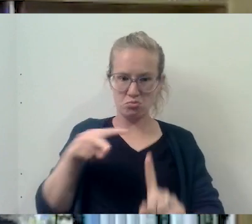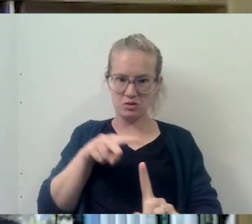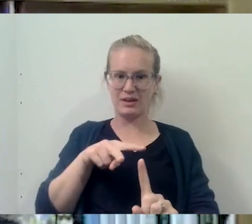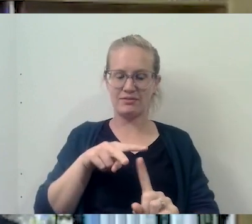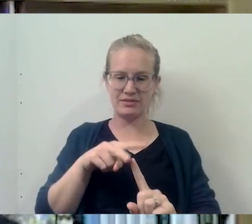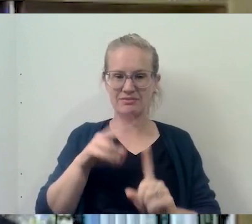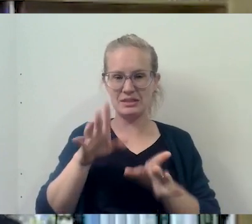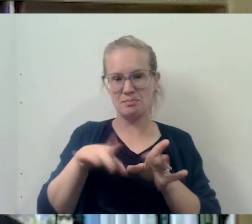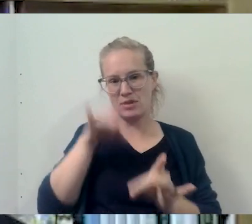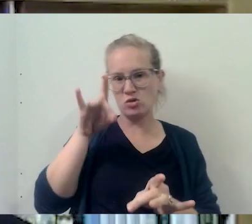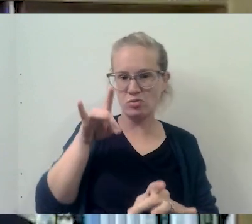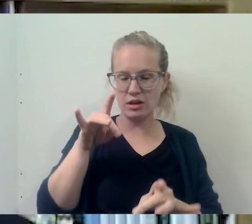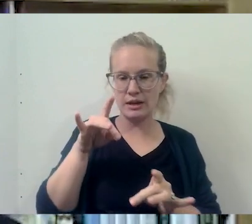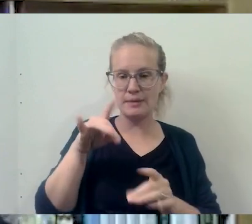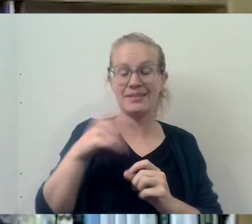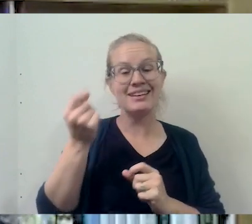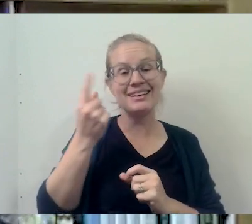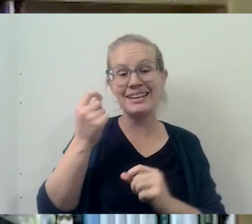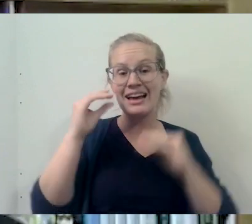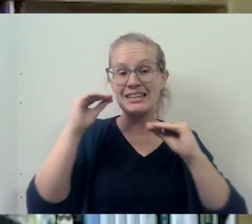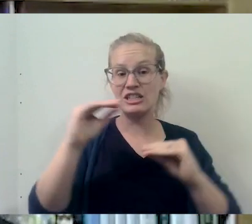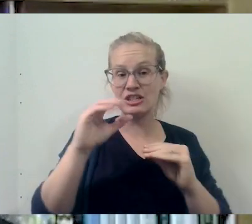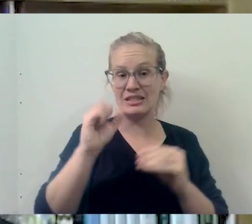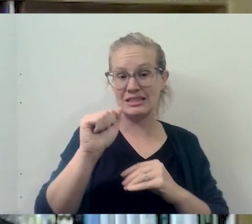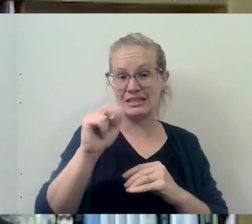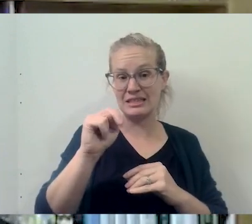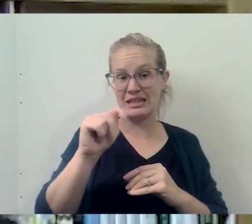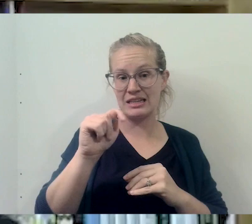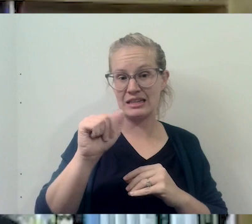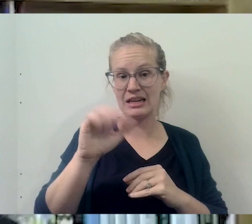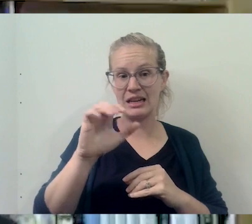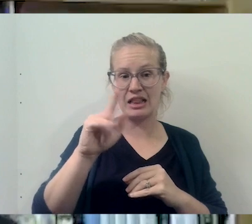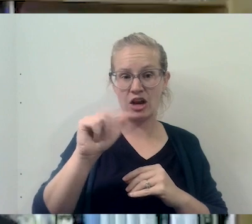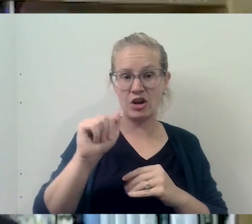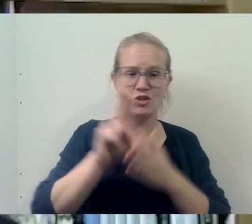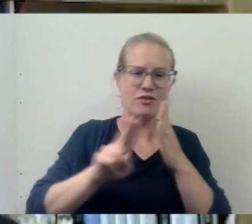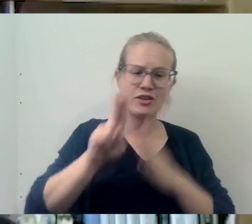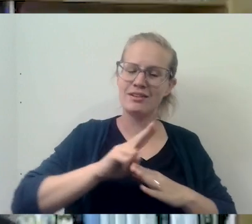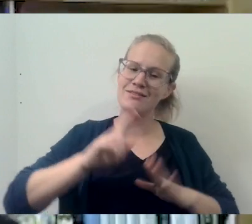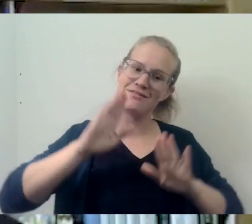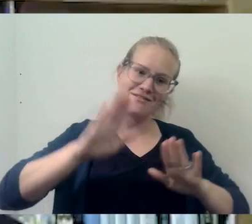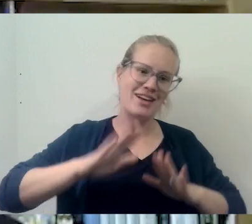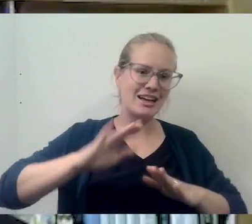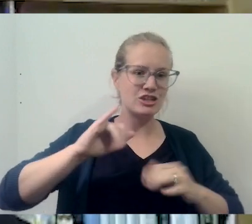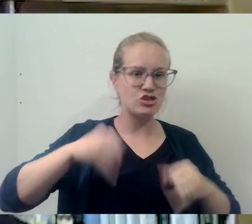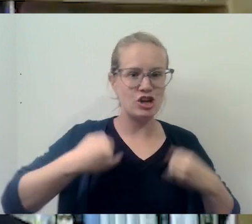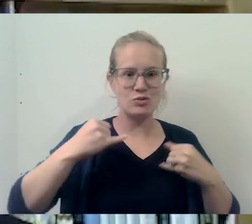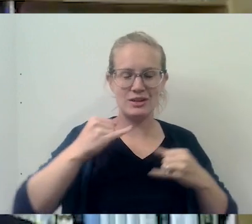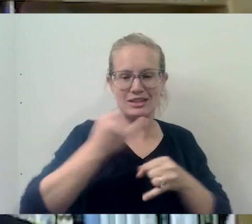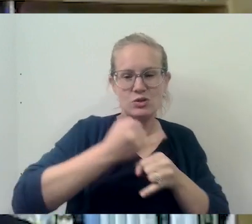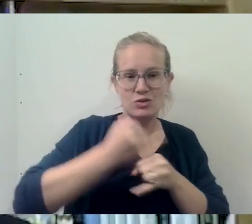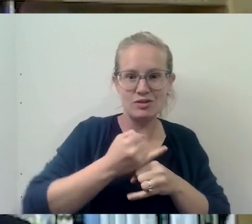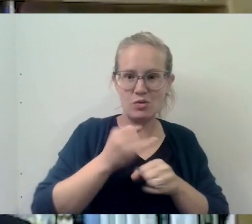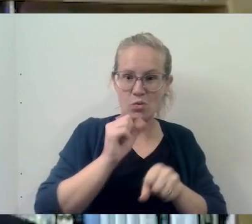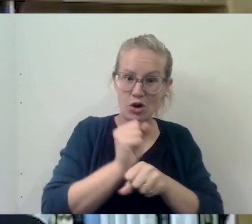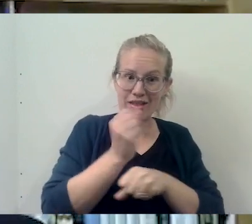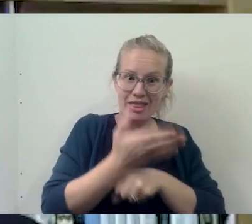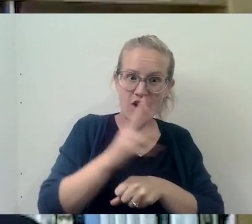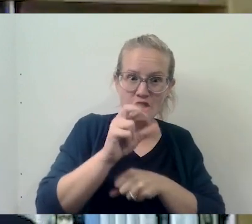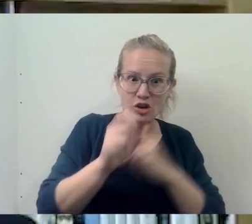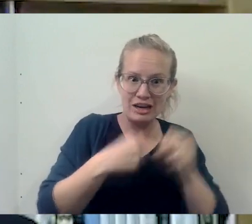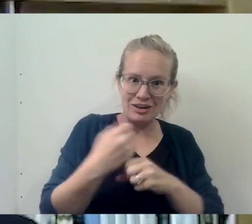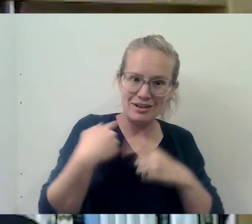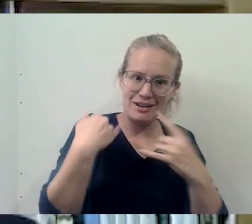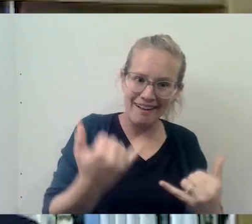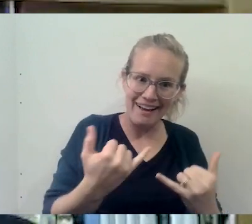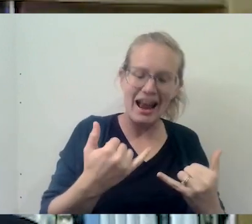Jesuit spirituality. Now, I teach at Santa Clara University, a fine Jesuit institution, and I've been there for 30 years now, and